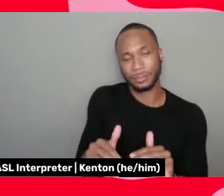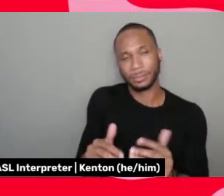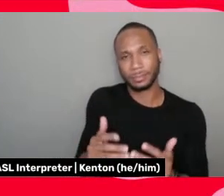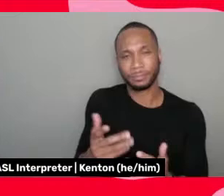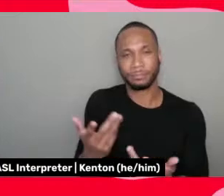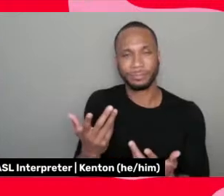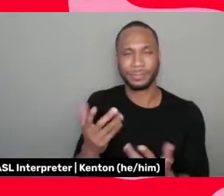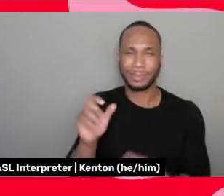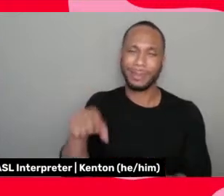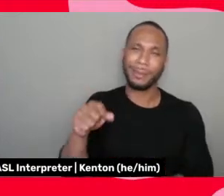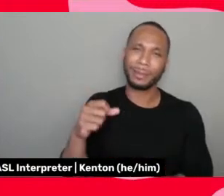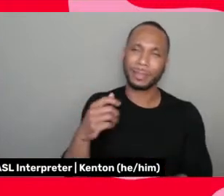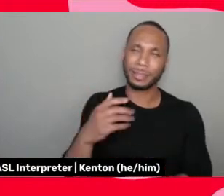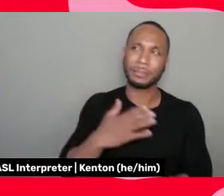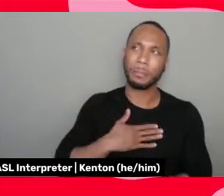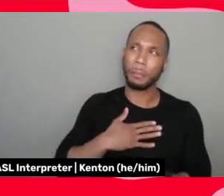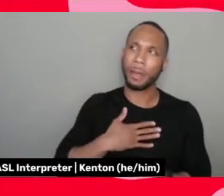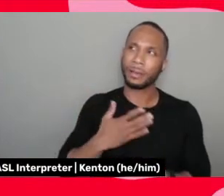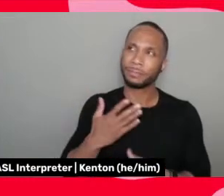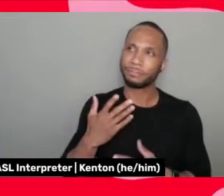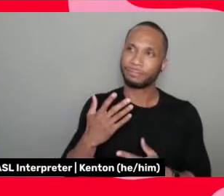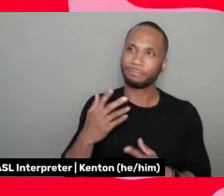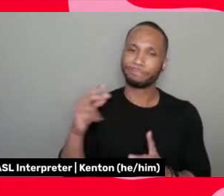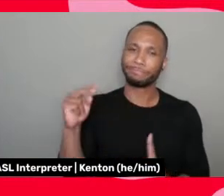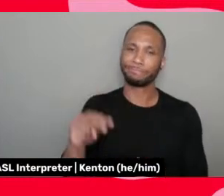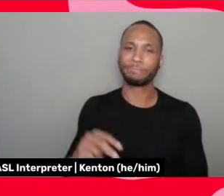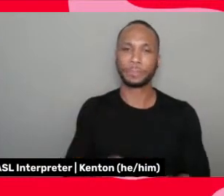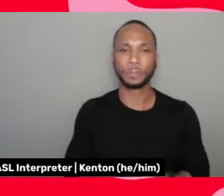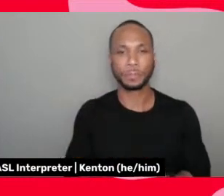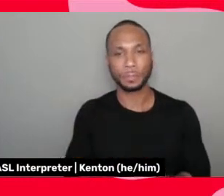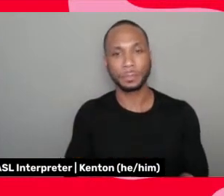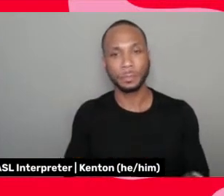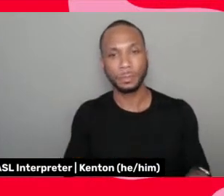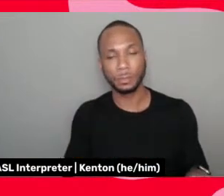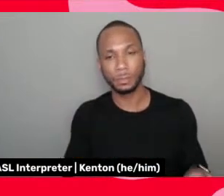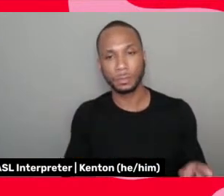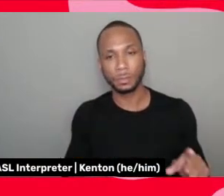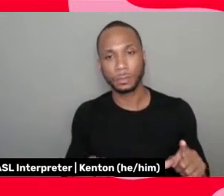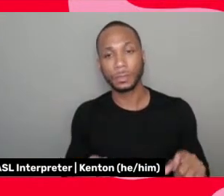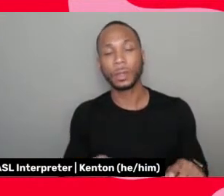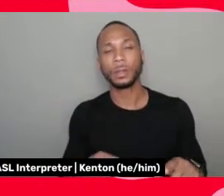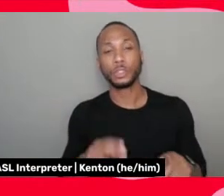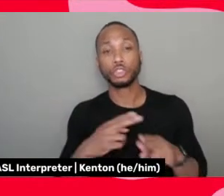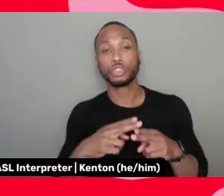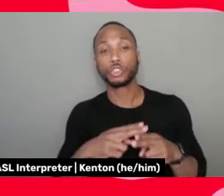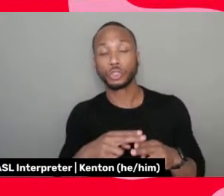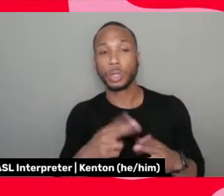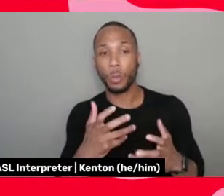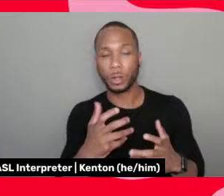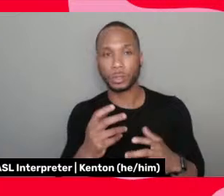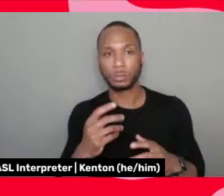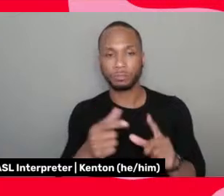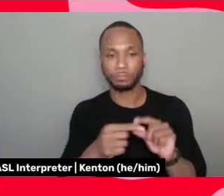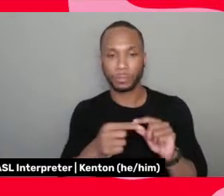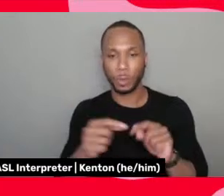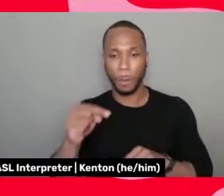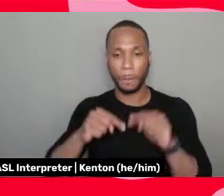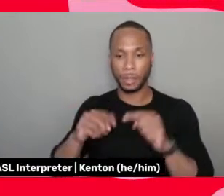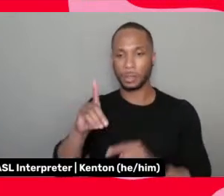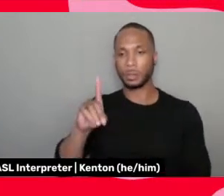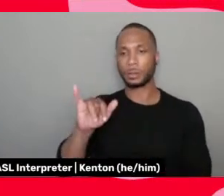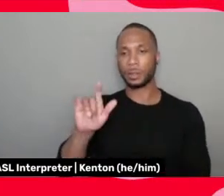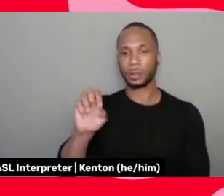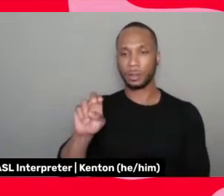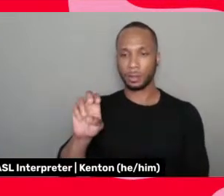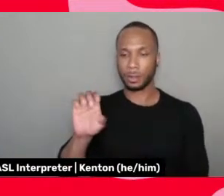that's definitely my, my take on that. Yeah. you were, I was just quickly, I was going to say, going back to Diane Carroll, right?